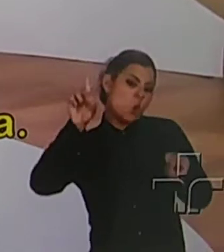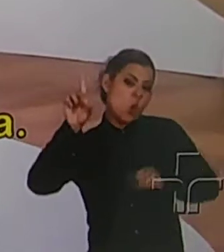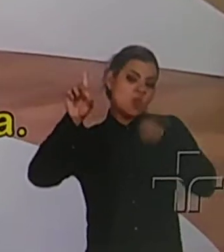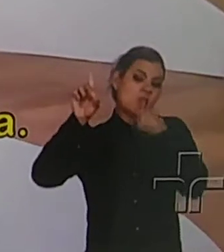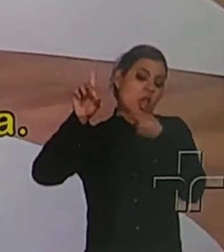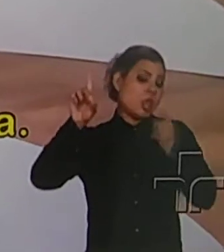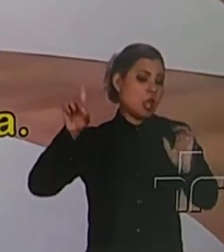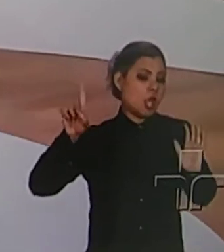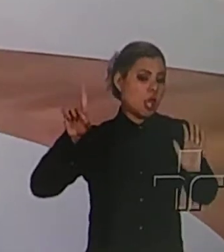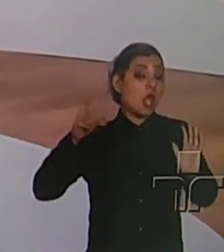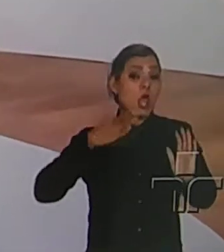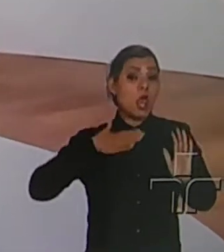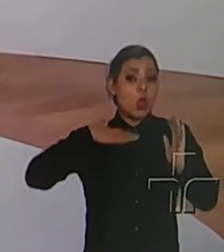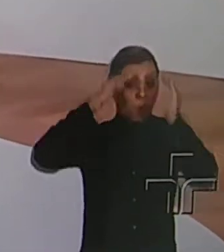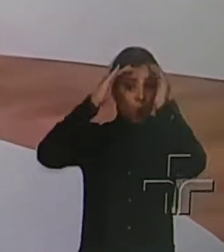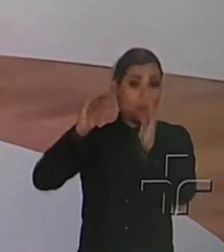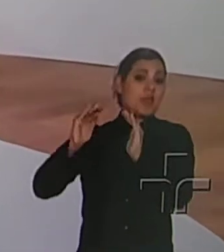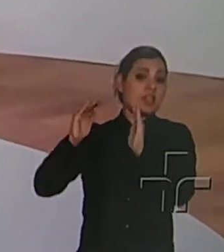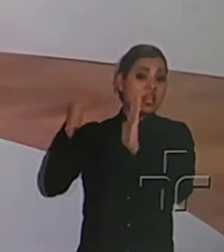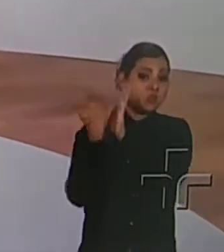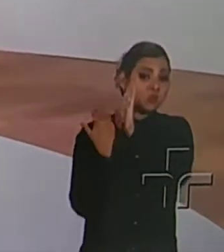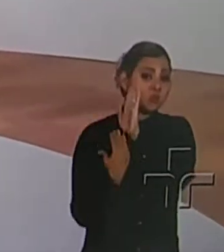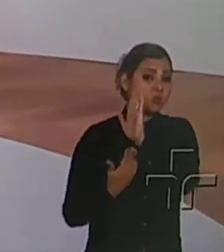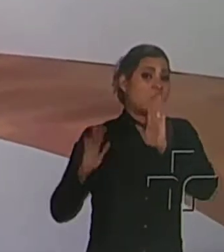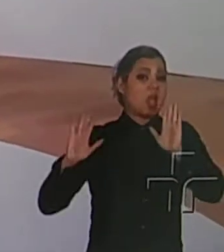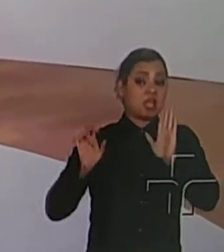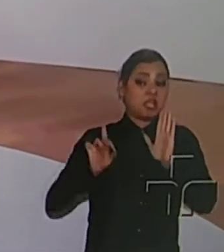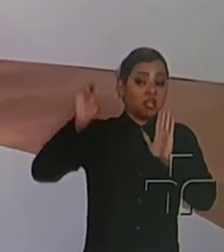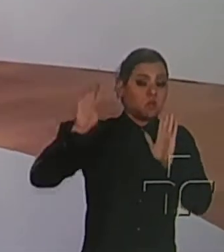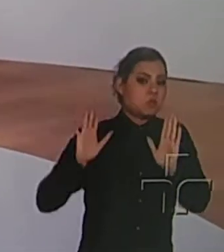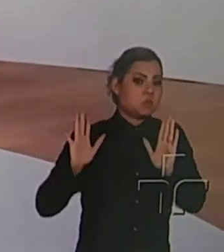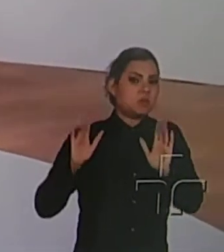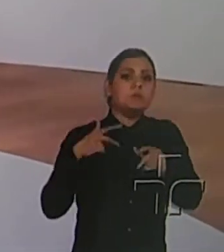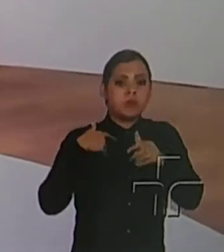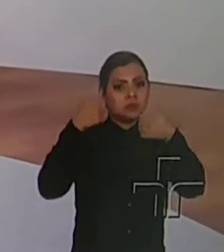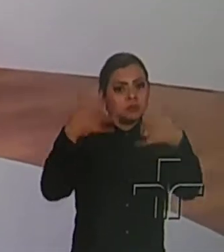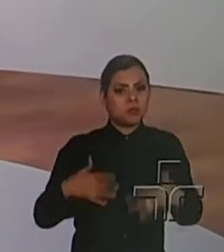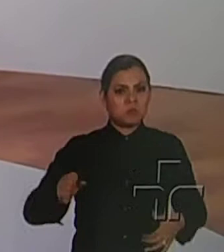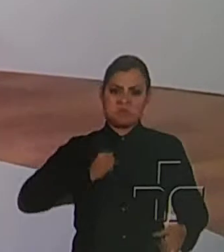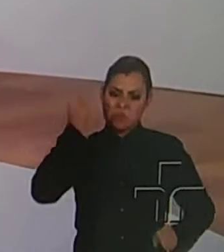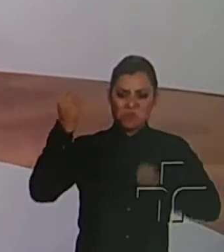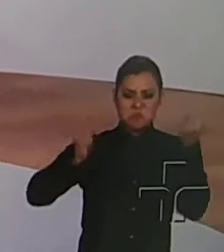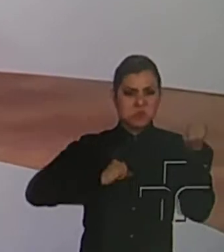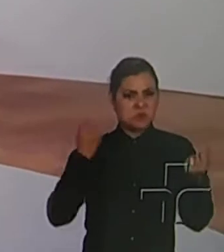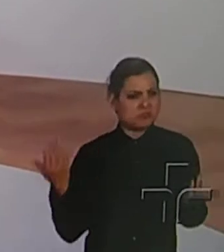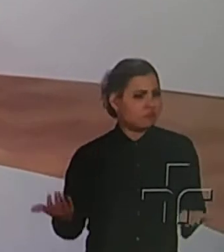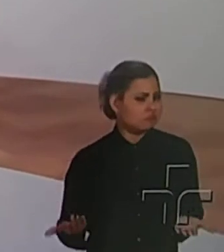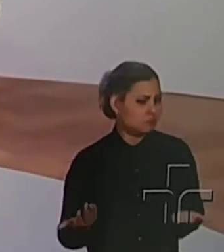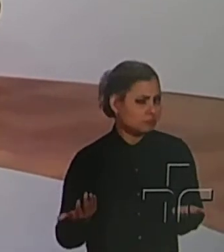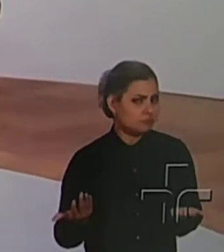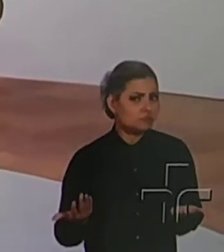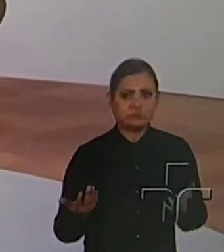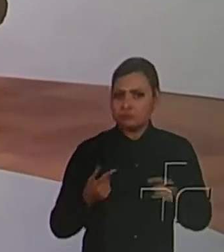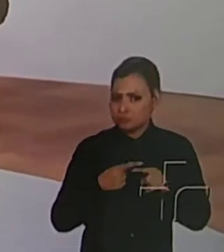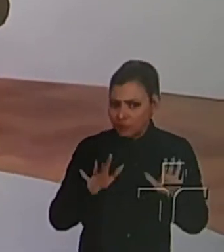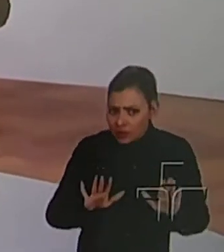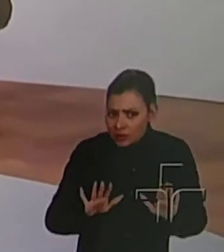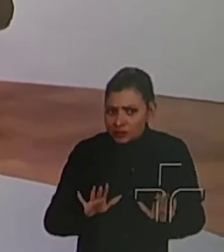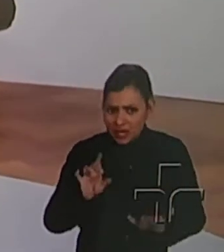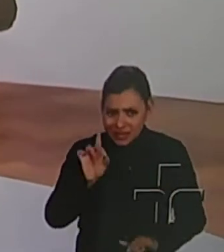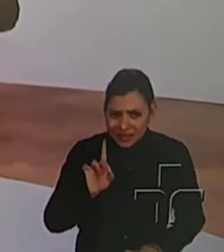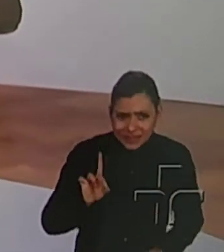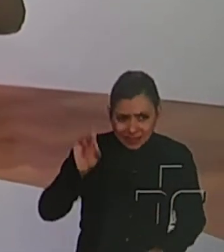God's commands. And you're justifying your own hatred. Now, I don't think that if there is a God,